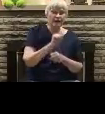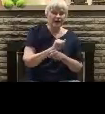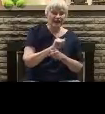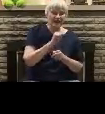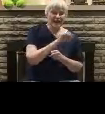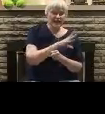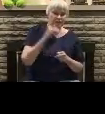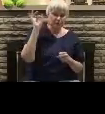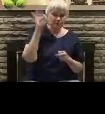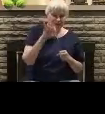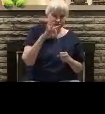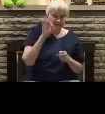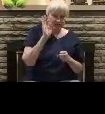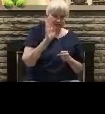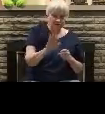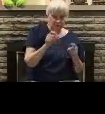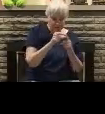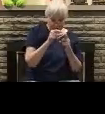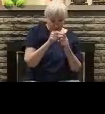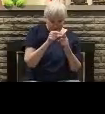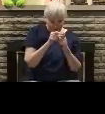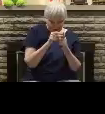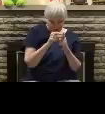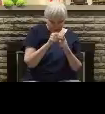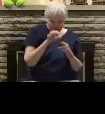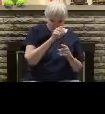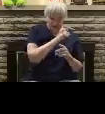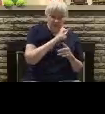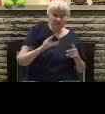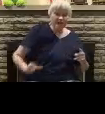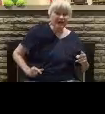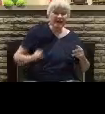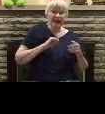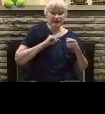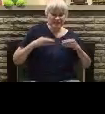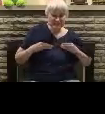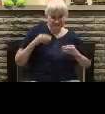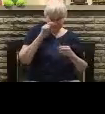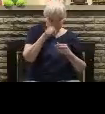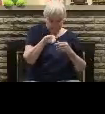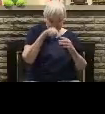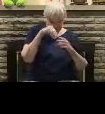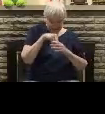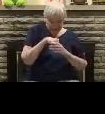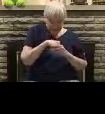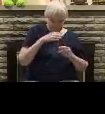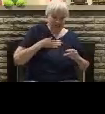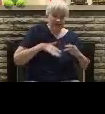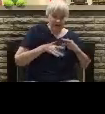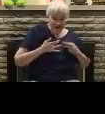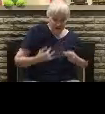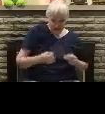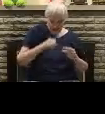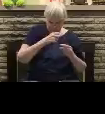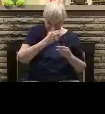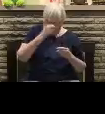Who don't wield a gun But we wield the sword of the spirit We preach the word in